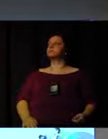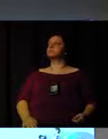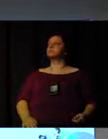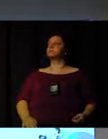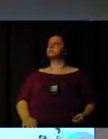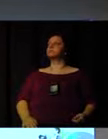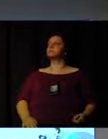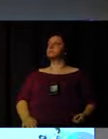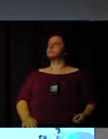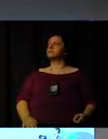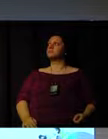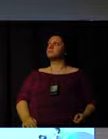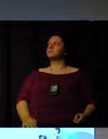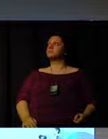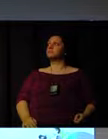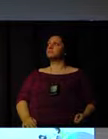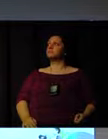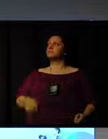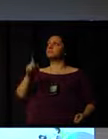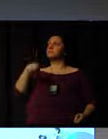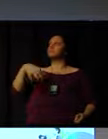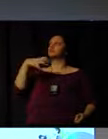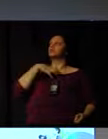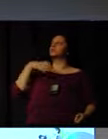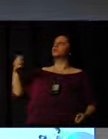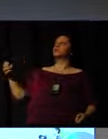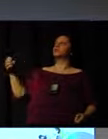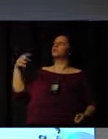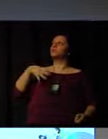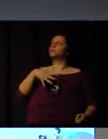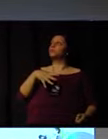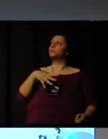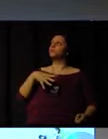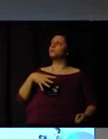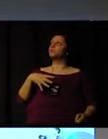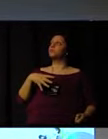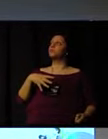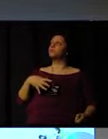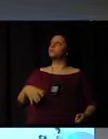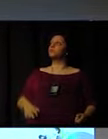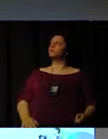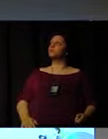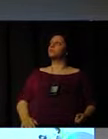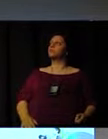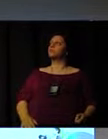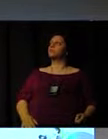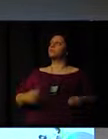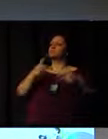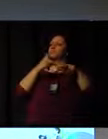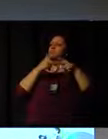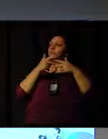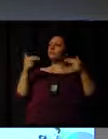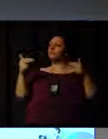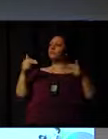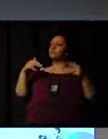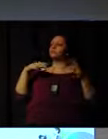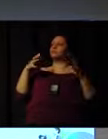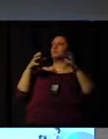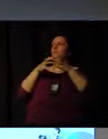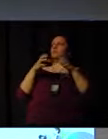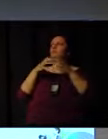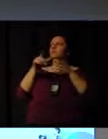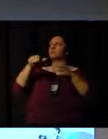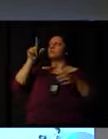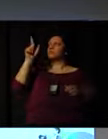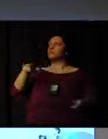evidence of this new way to approach things at community level that are emerging. And this is